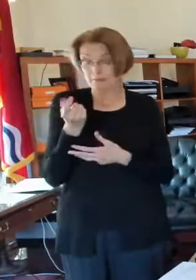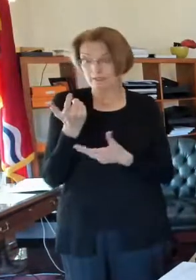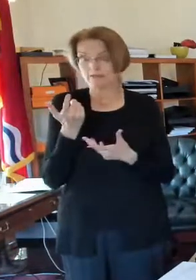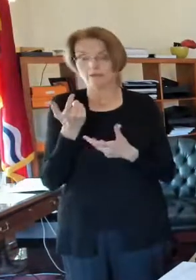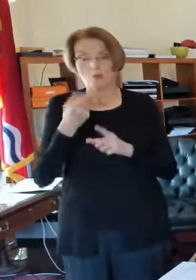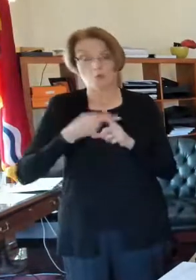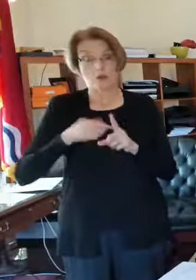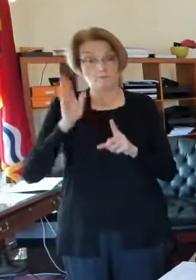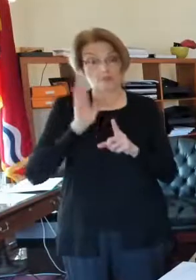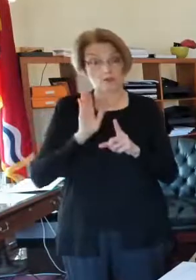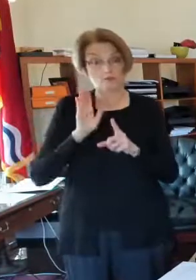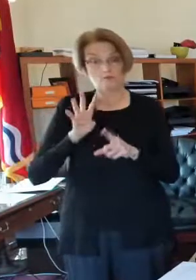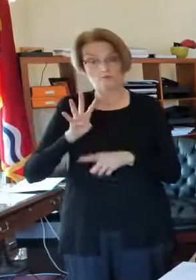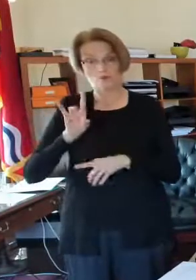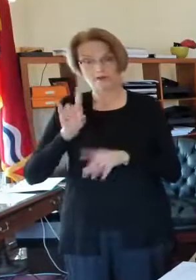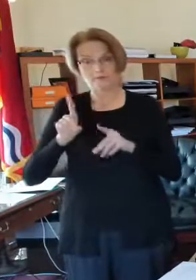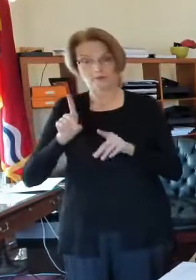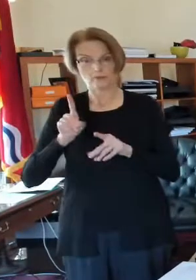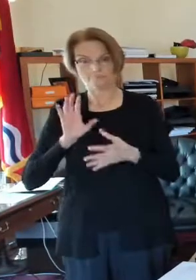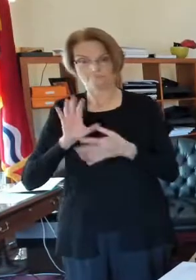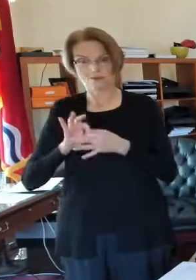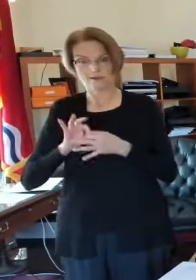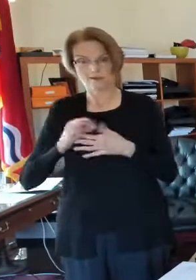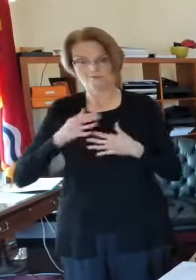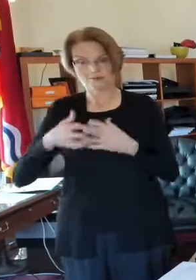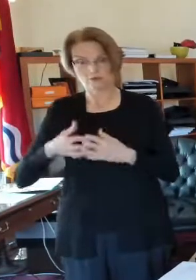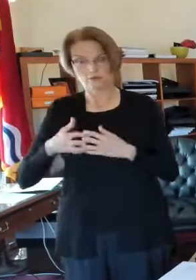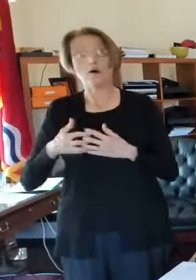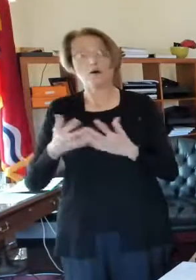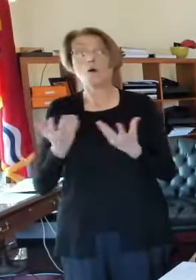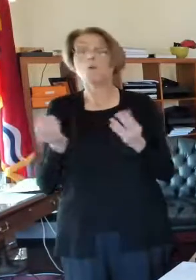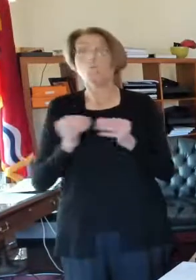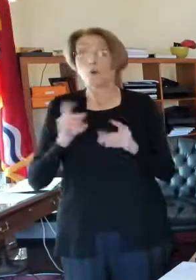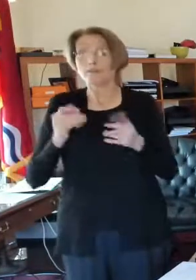that a month ago, 48 people were on ventilators. So, there are more,